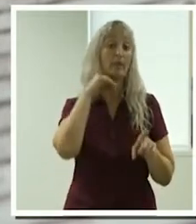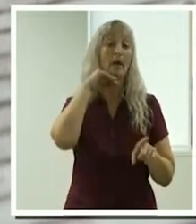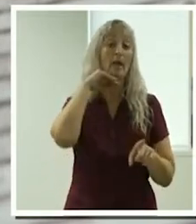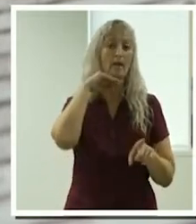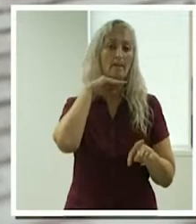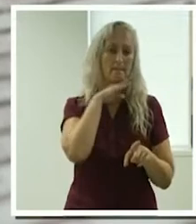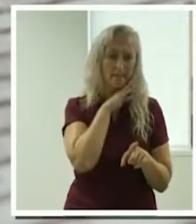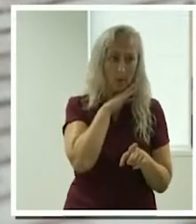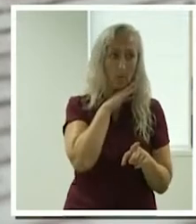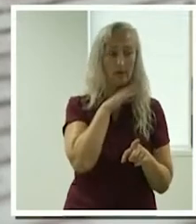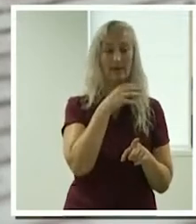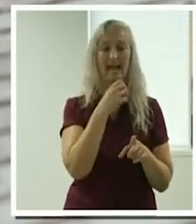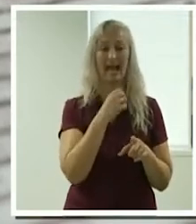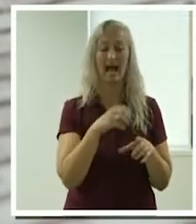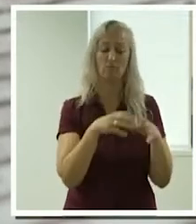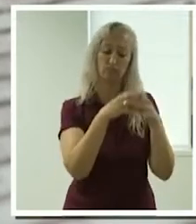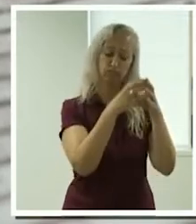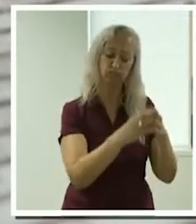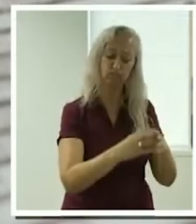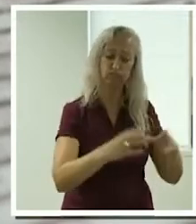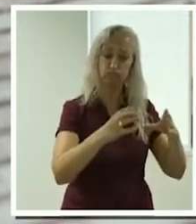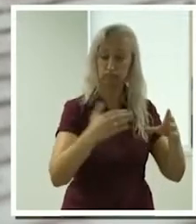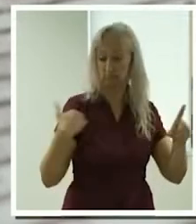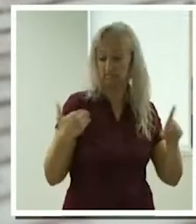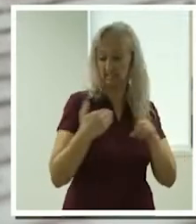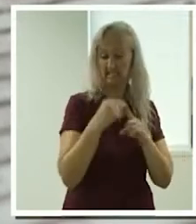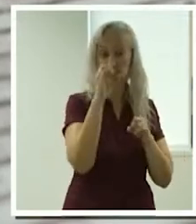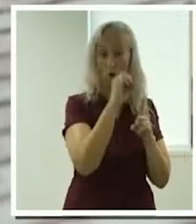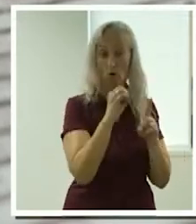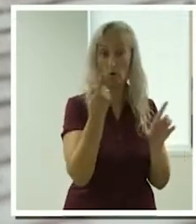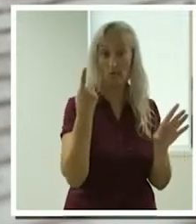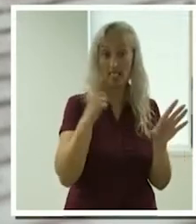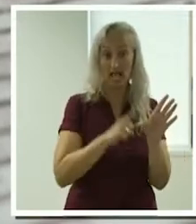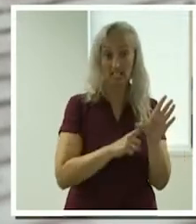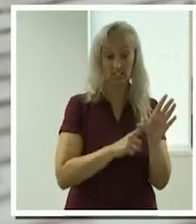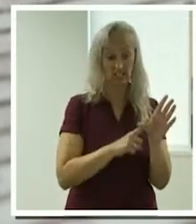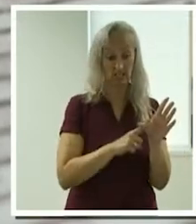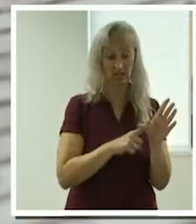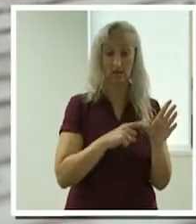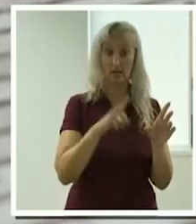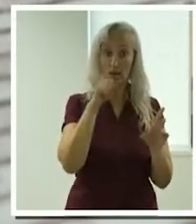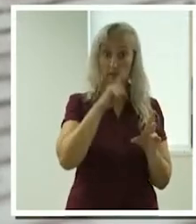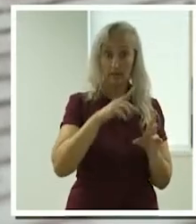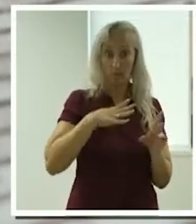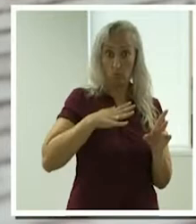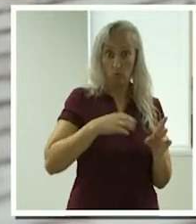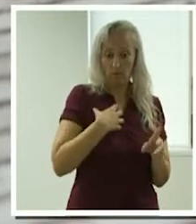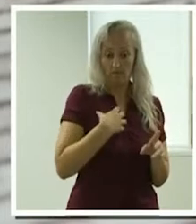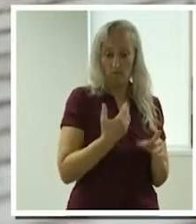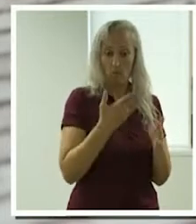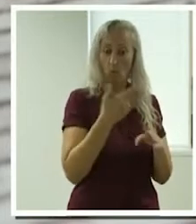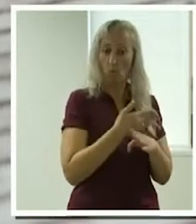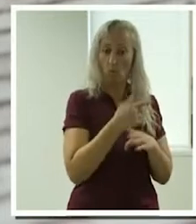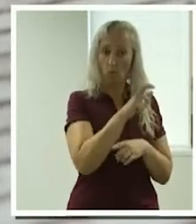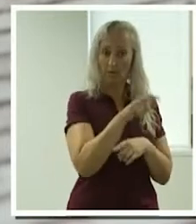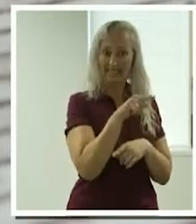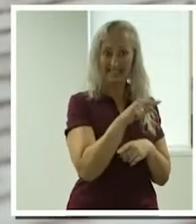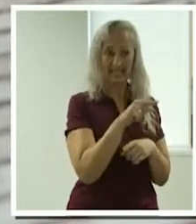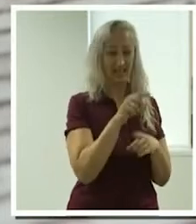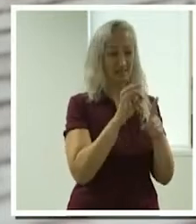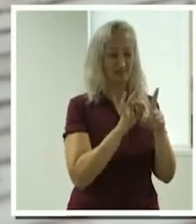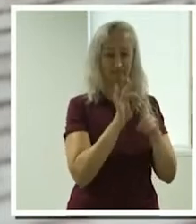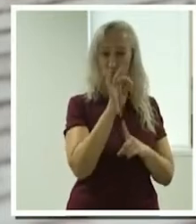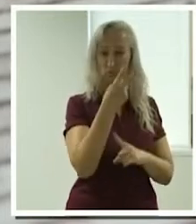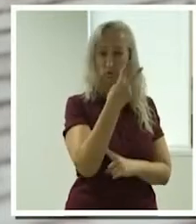experienced the strongest growth since October last year with demand growing about 26% on the platform, followed by Sydney growing about